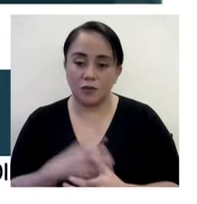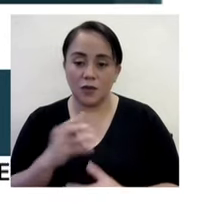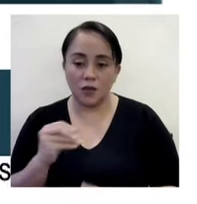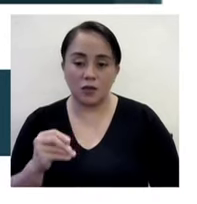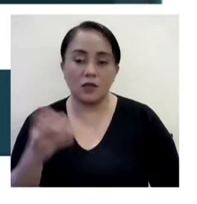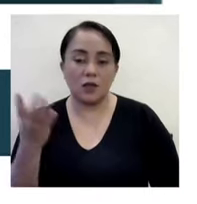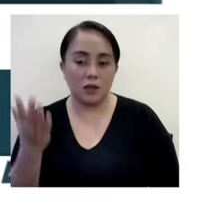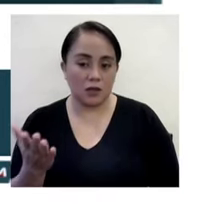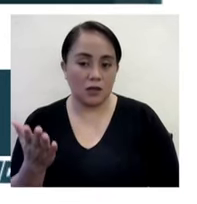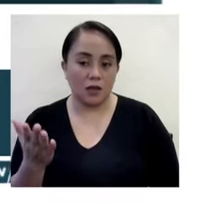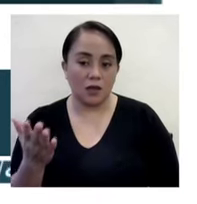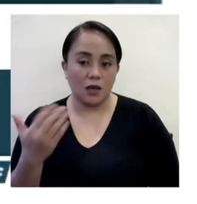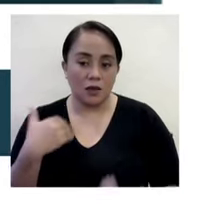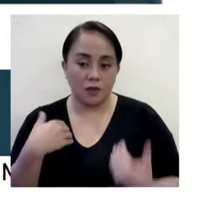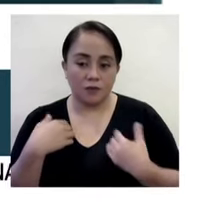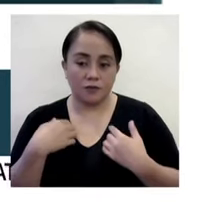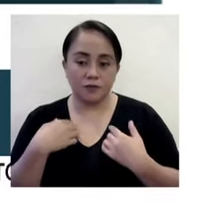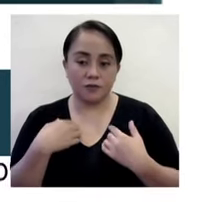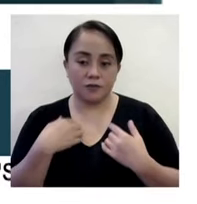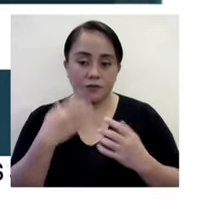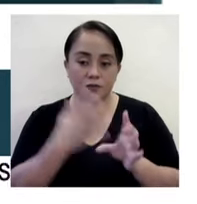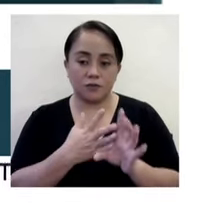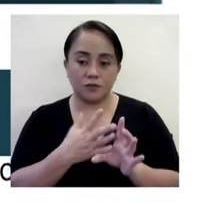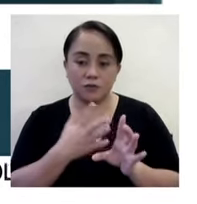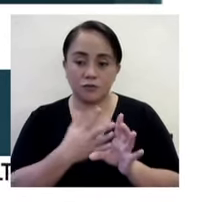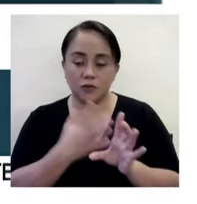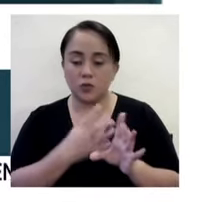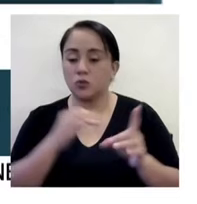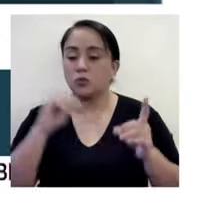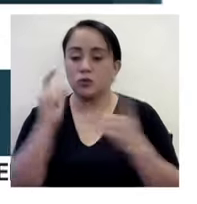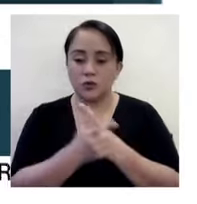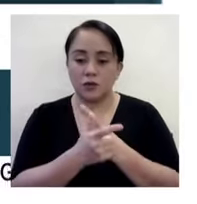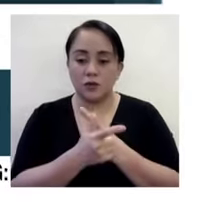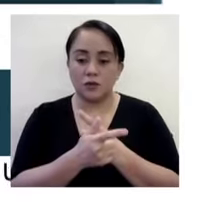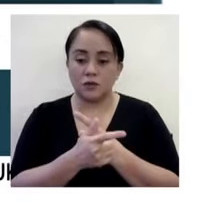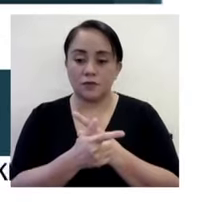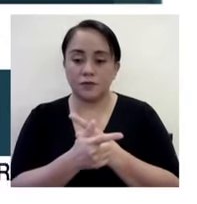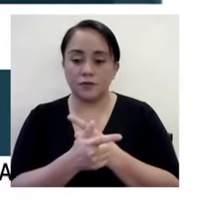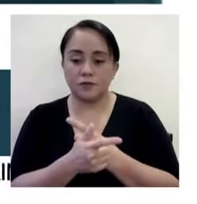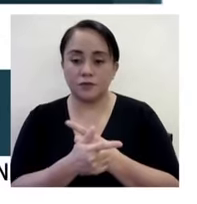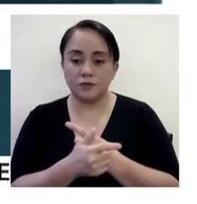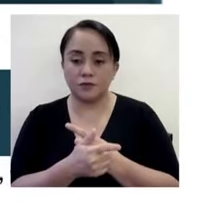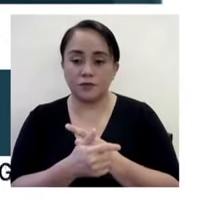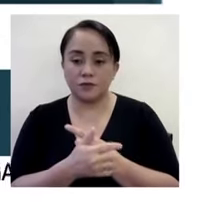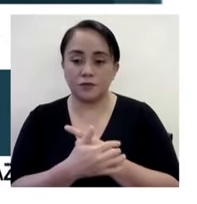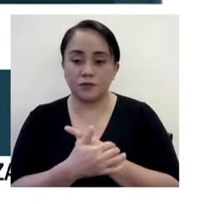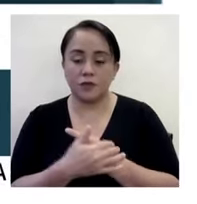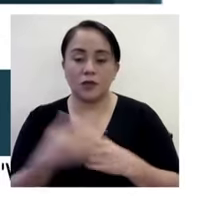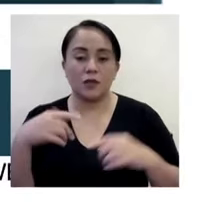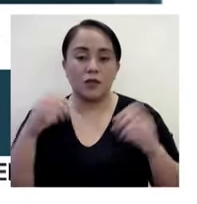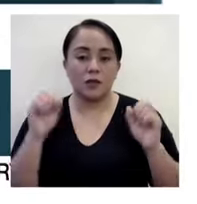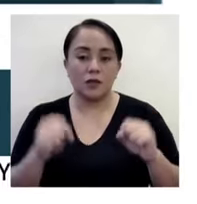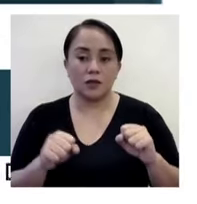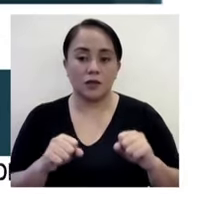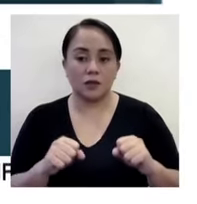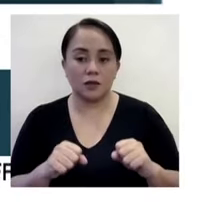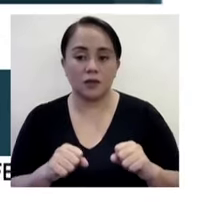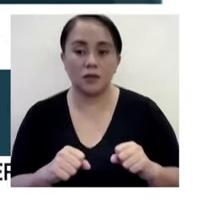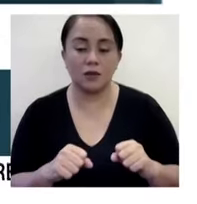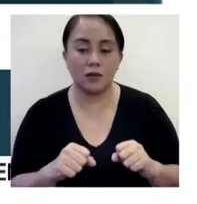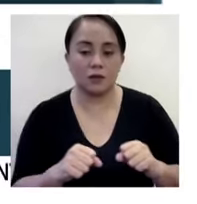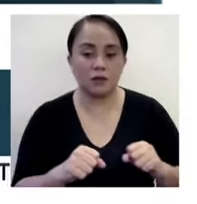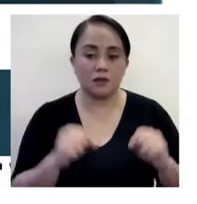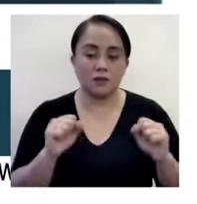They have psychosocial treatment. They